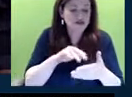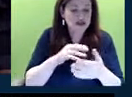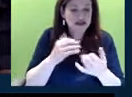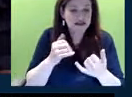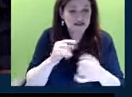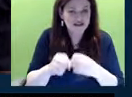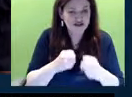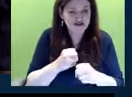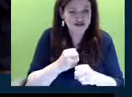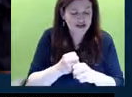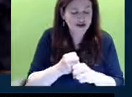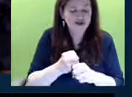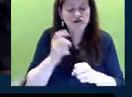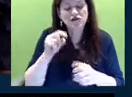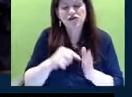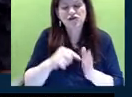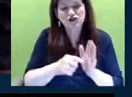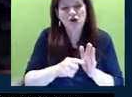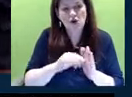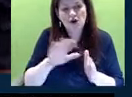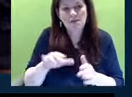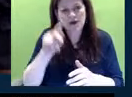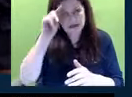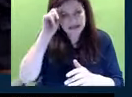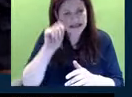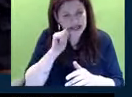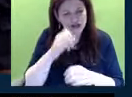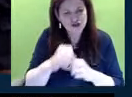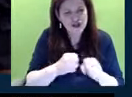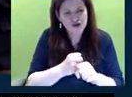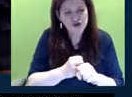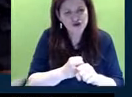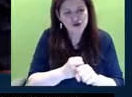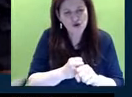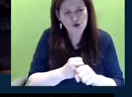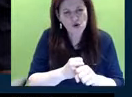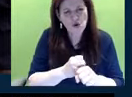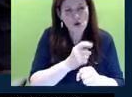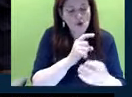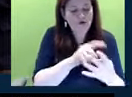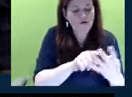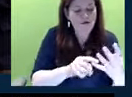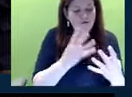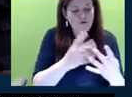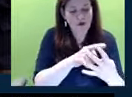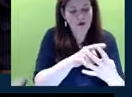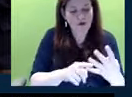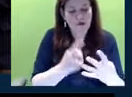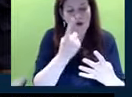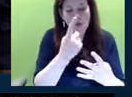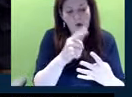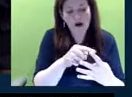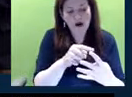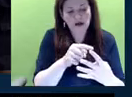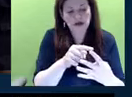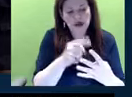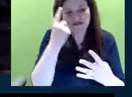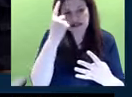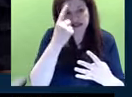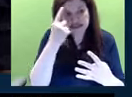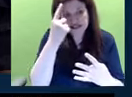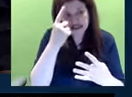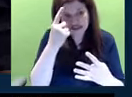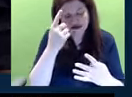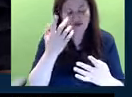approximately in teenage years, one and four have contemplated not only